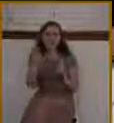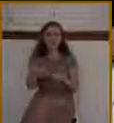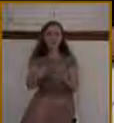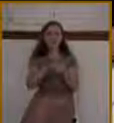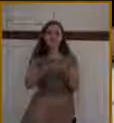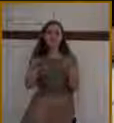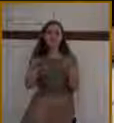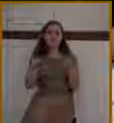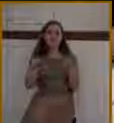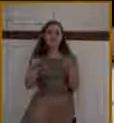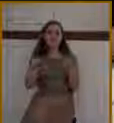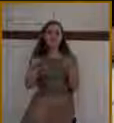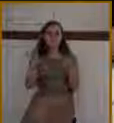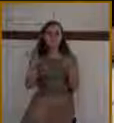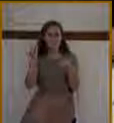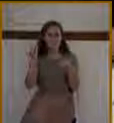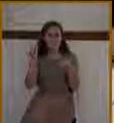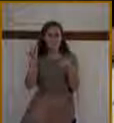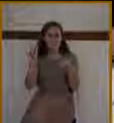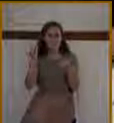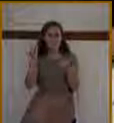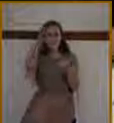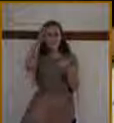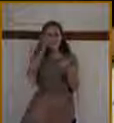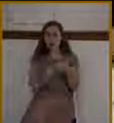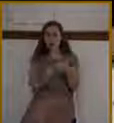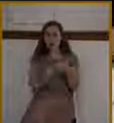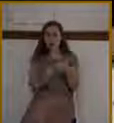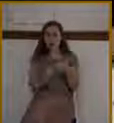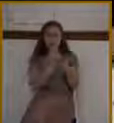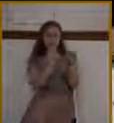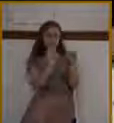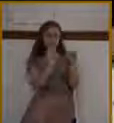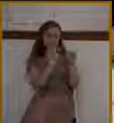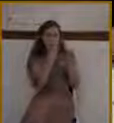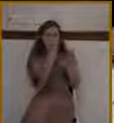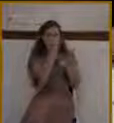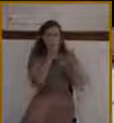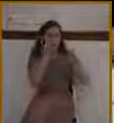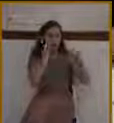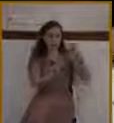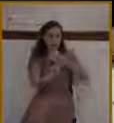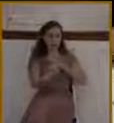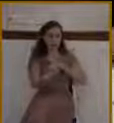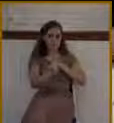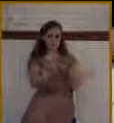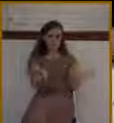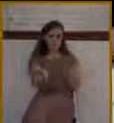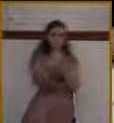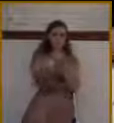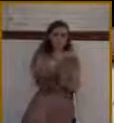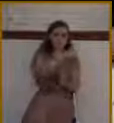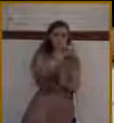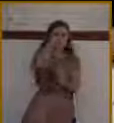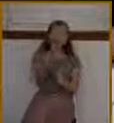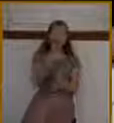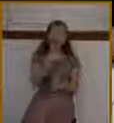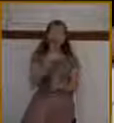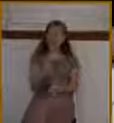7. God gives them a prophecy here that encourages them. Look at verse 7. And I will shake all nations,